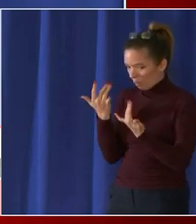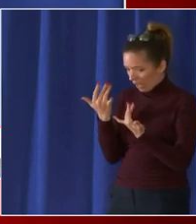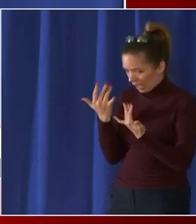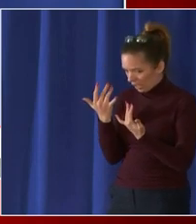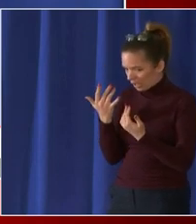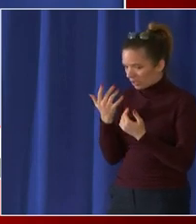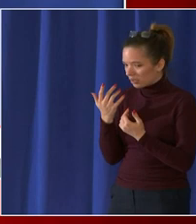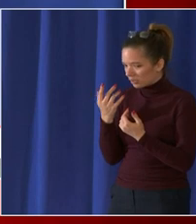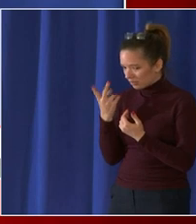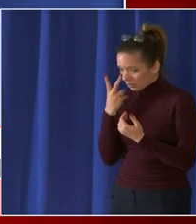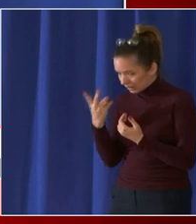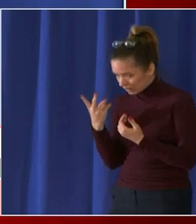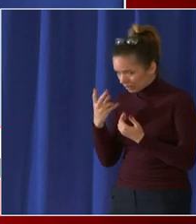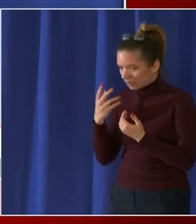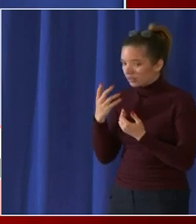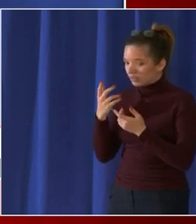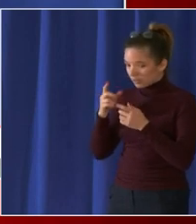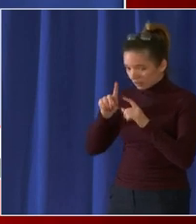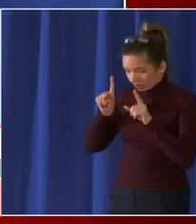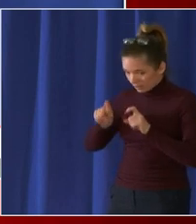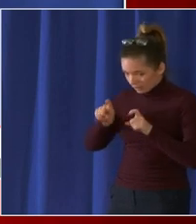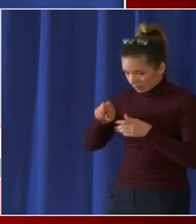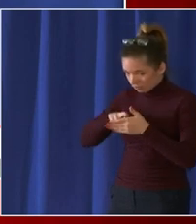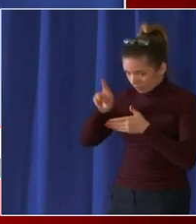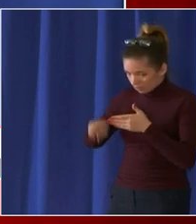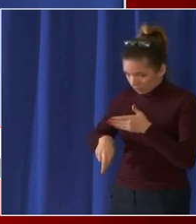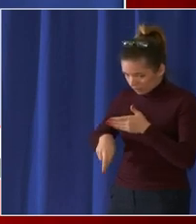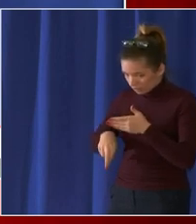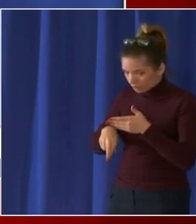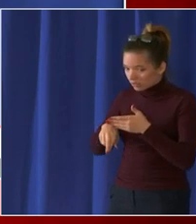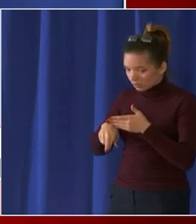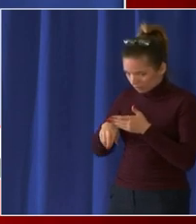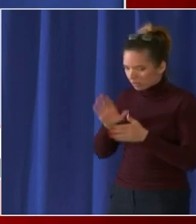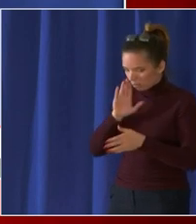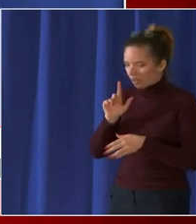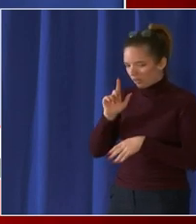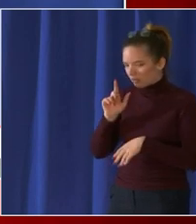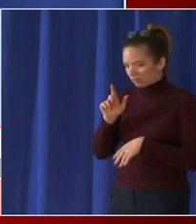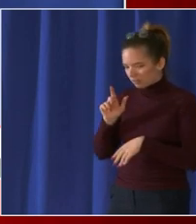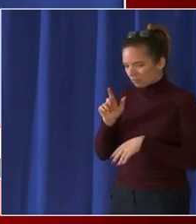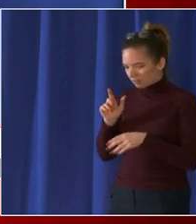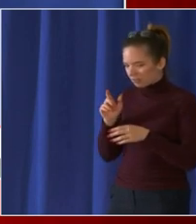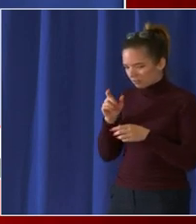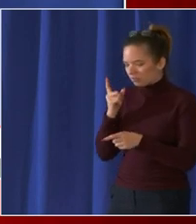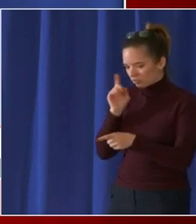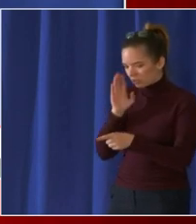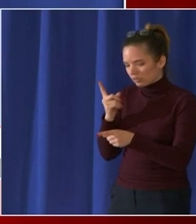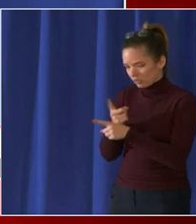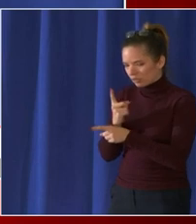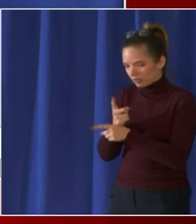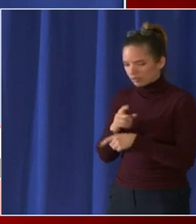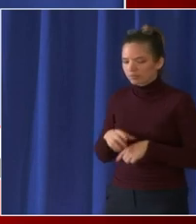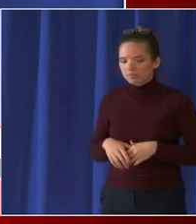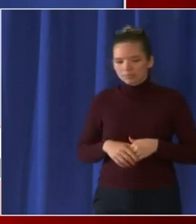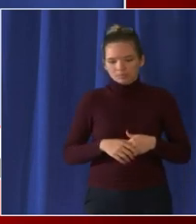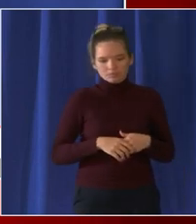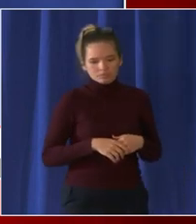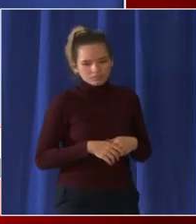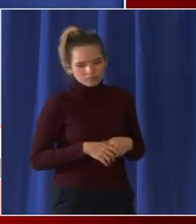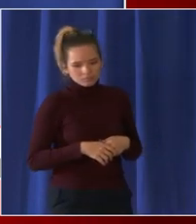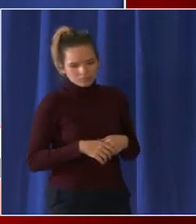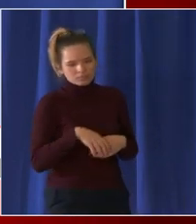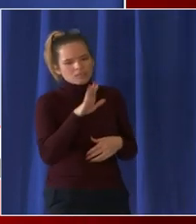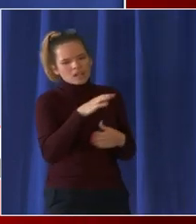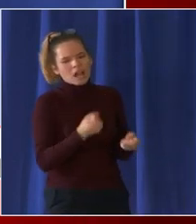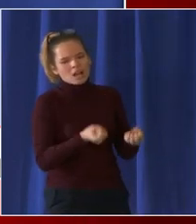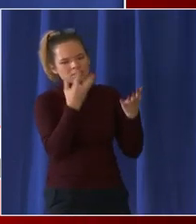any updated numbers uh when we have those numbers does anybody know the most recent numbers for how many students tested positive yesterday and how many teachers tested